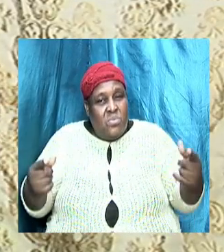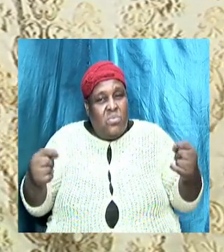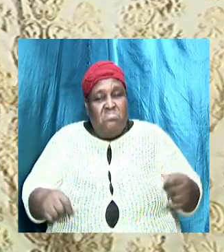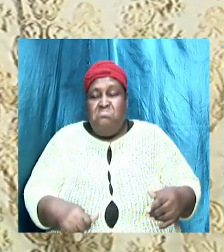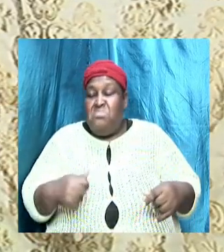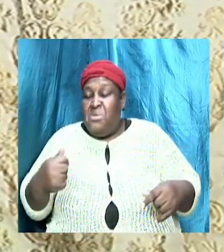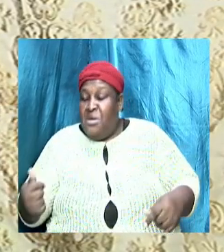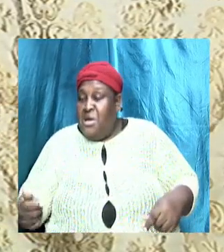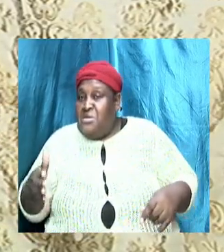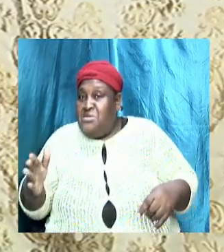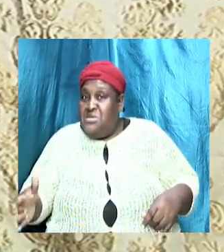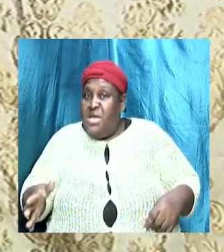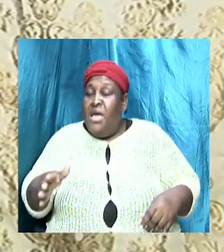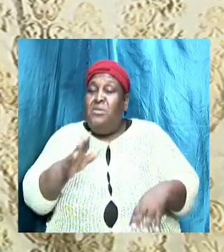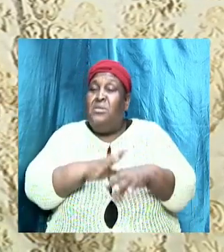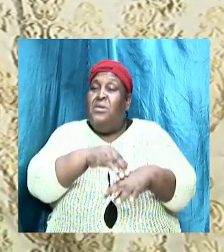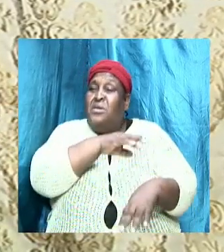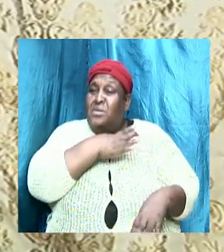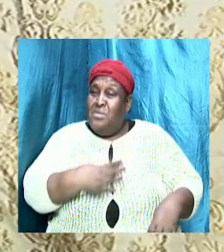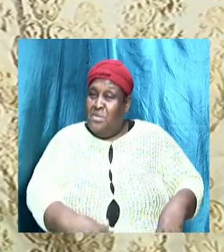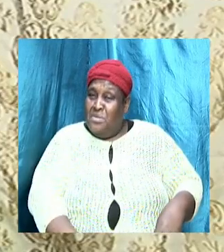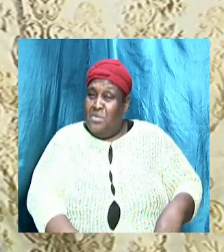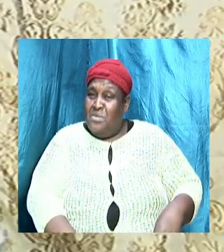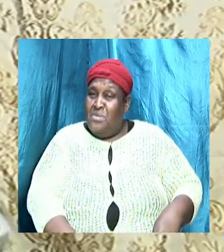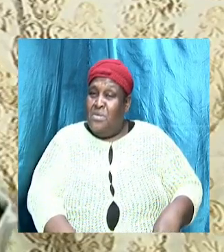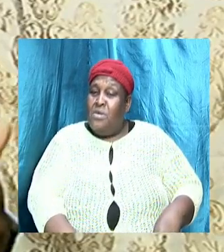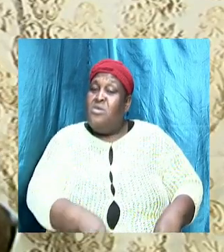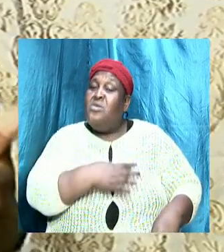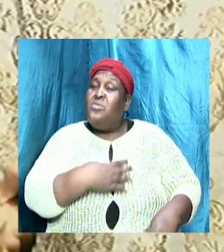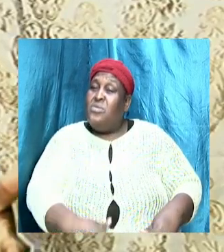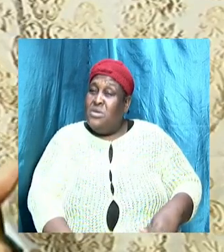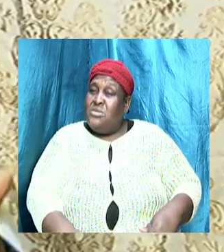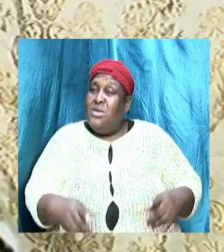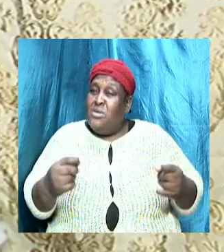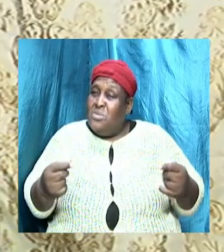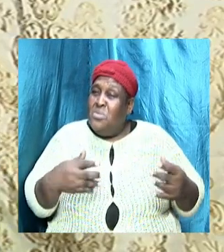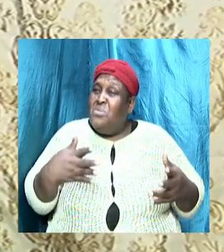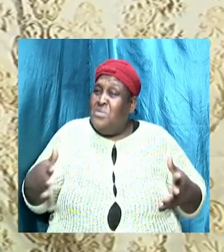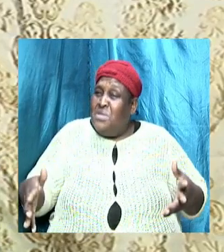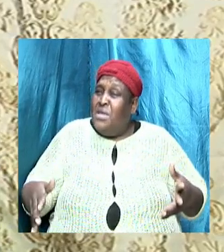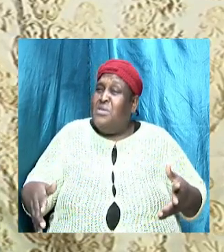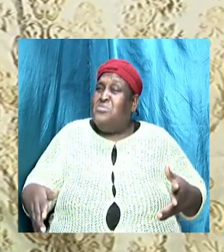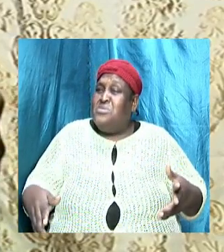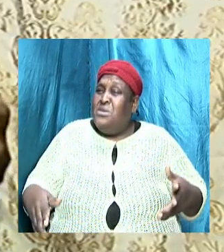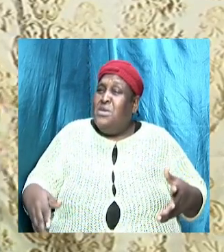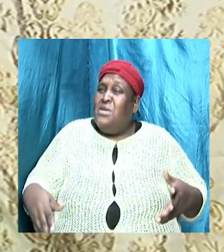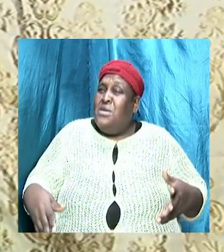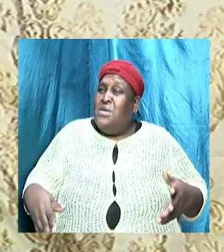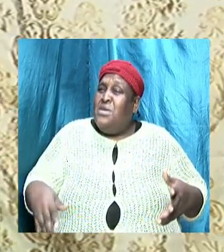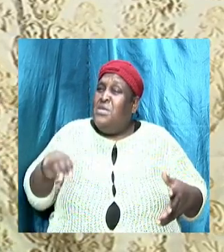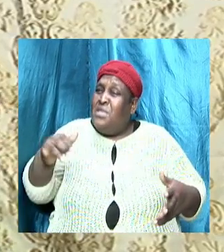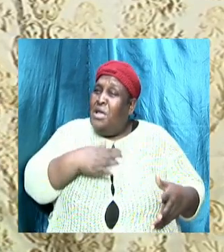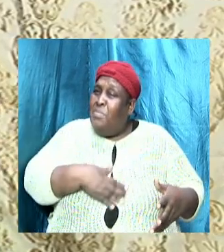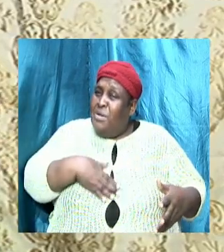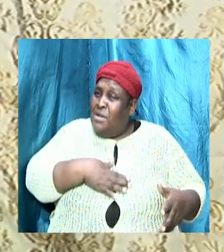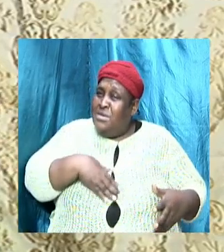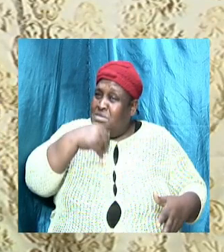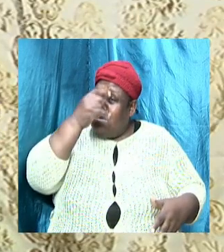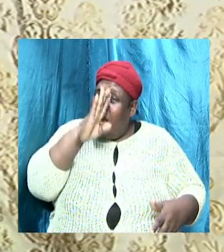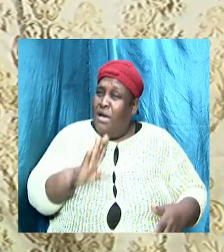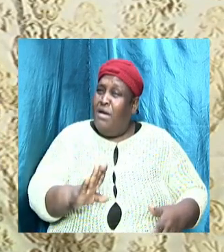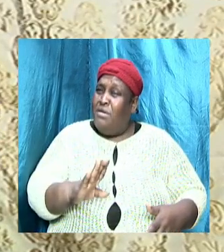look on the Christian the Christian will do things that are Christ like because the thought process